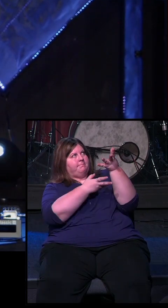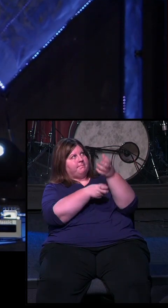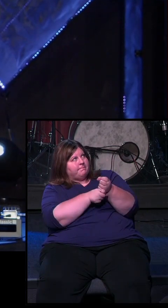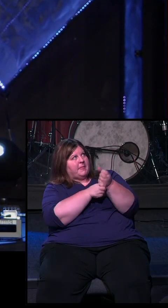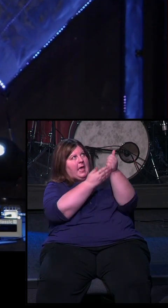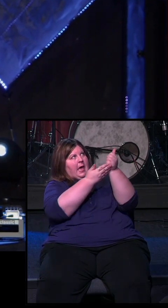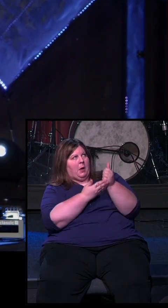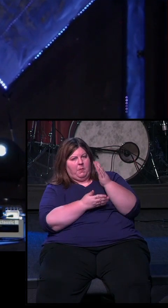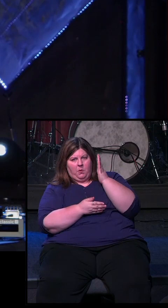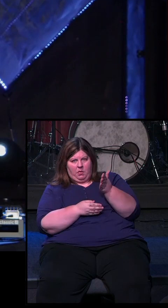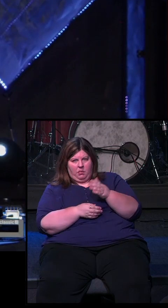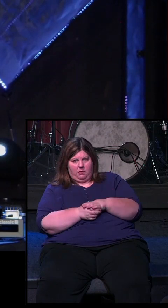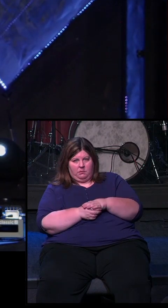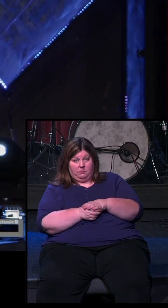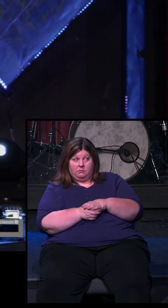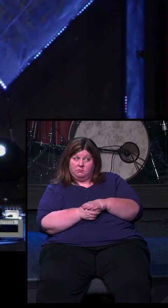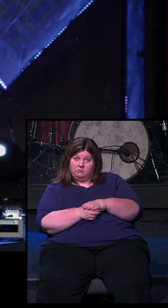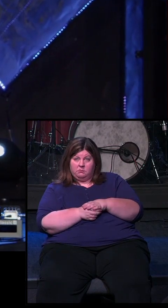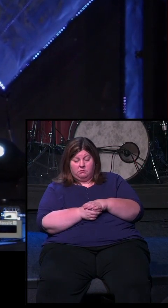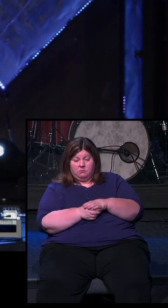So, is there a trust issue in your life right now?